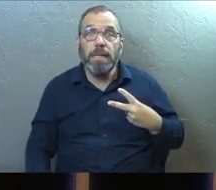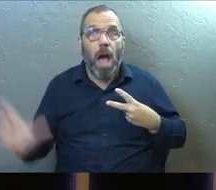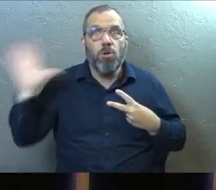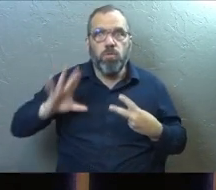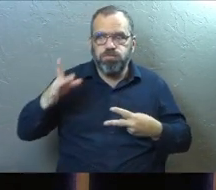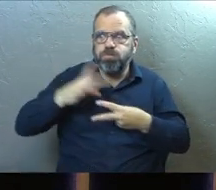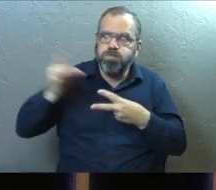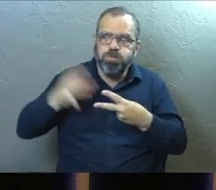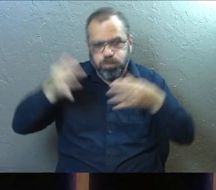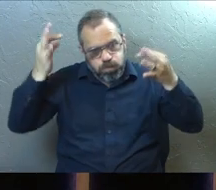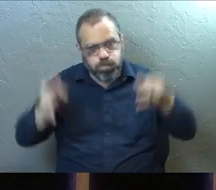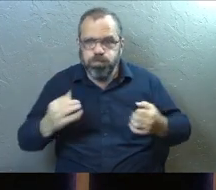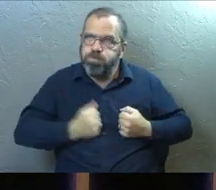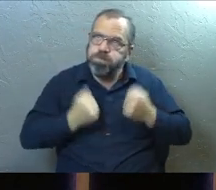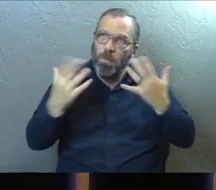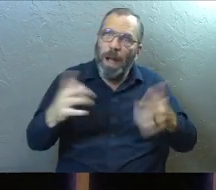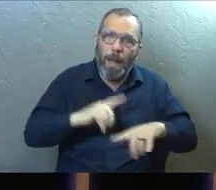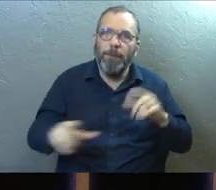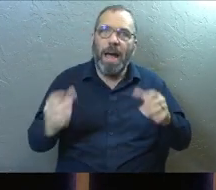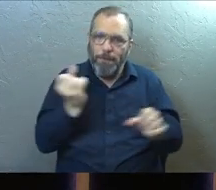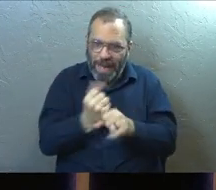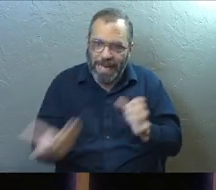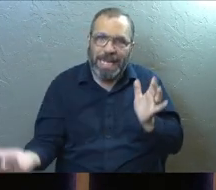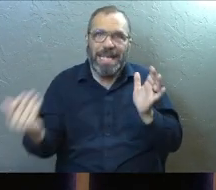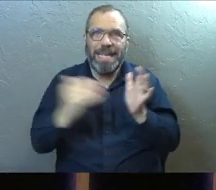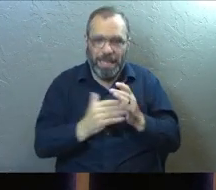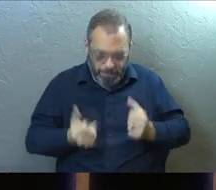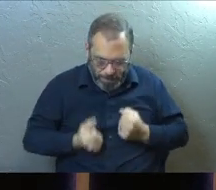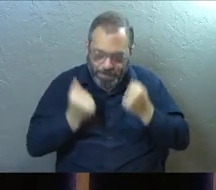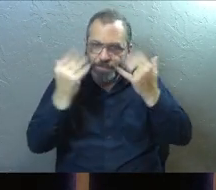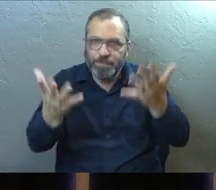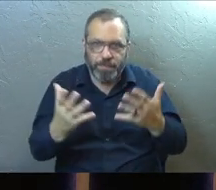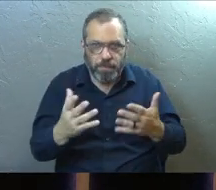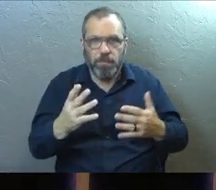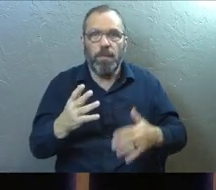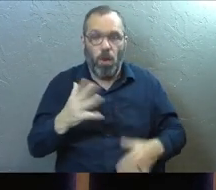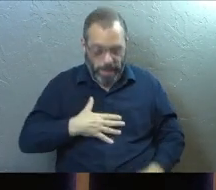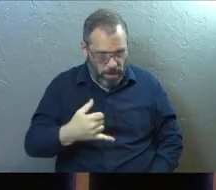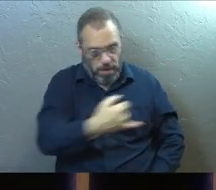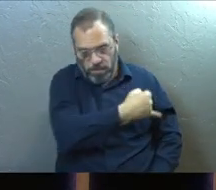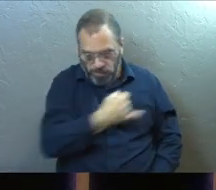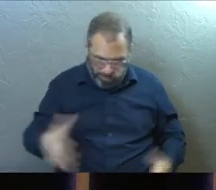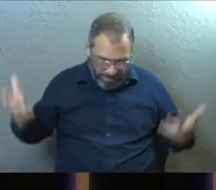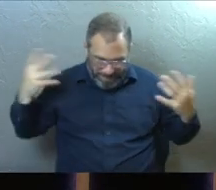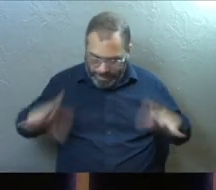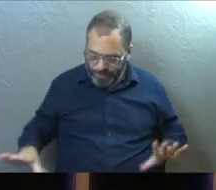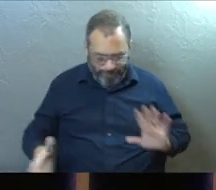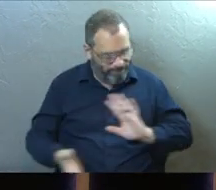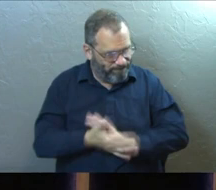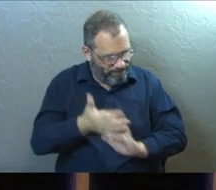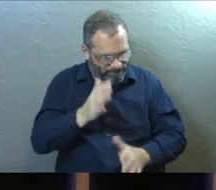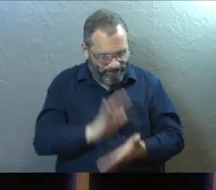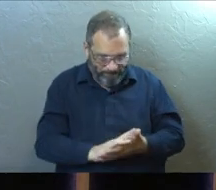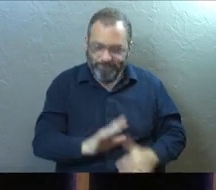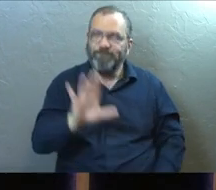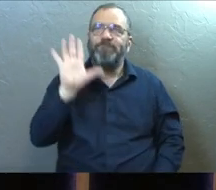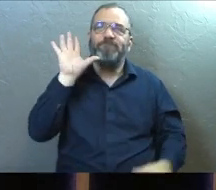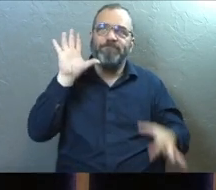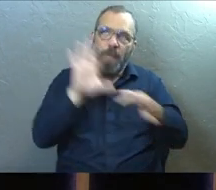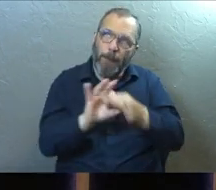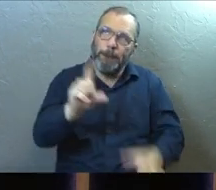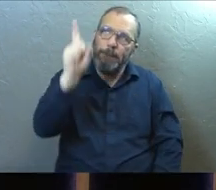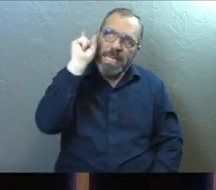used to make that choice, but you got to make it again. You got to draw a line in the sand and say, I'm his.